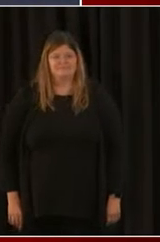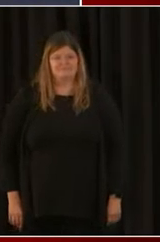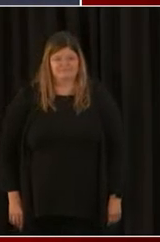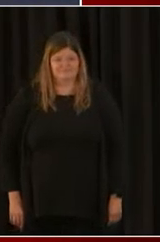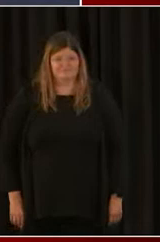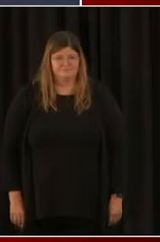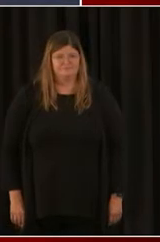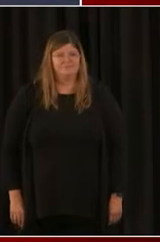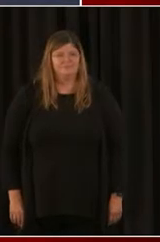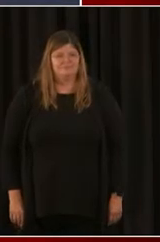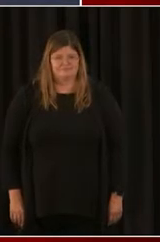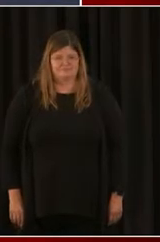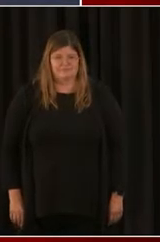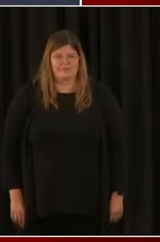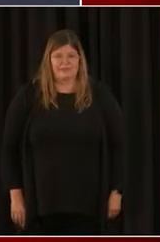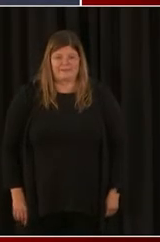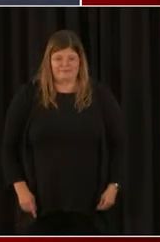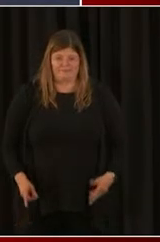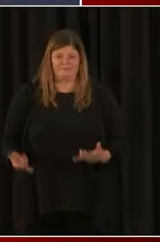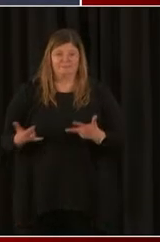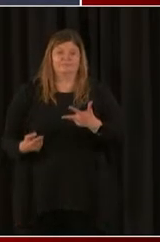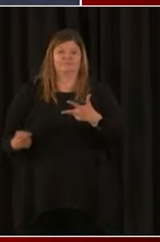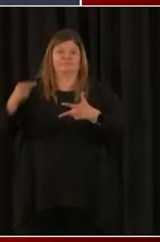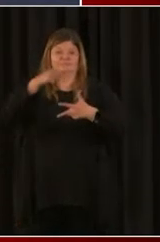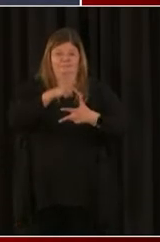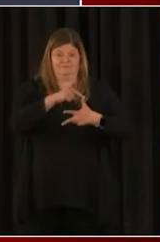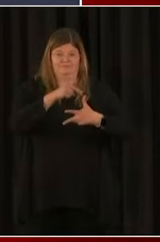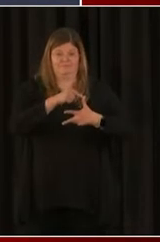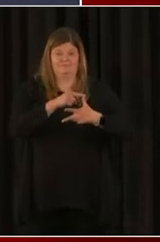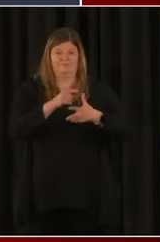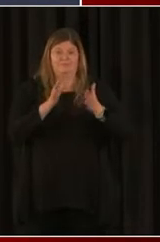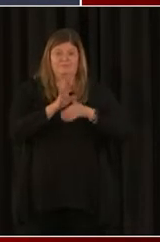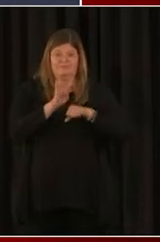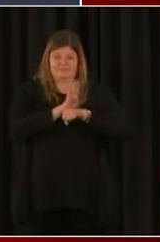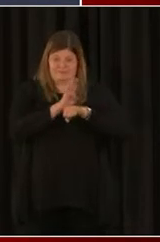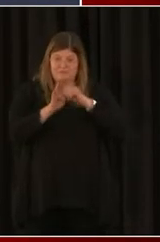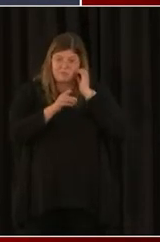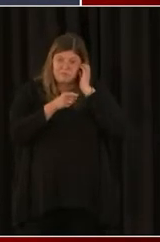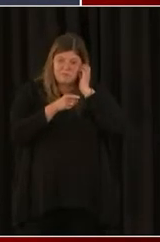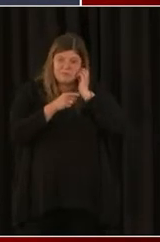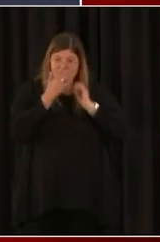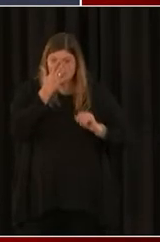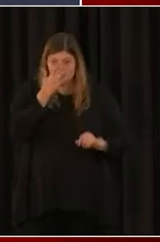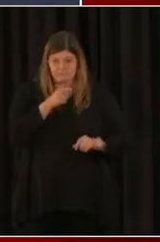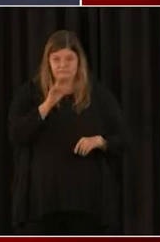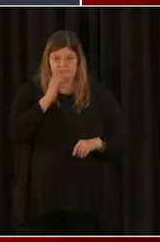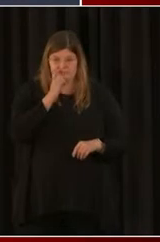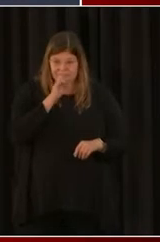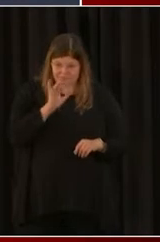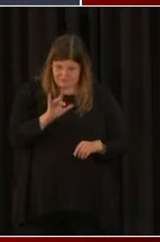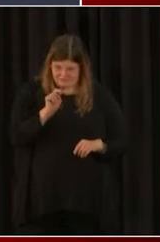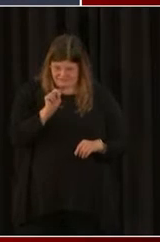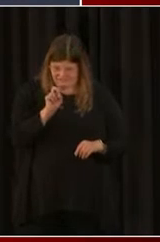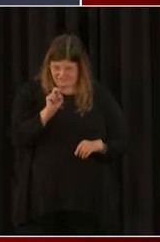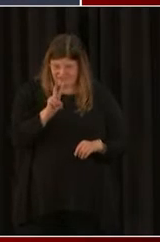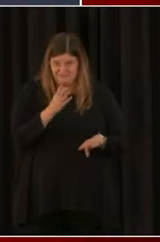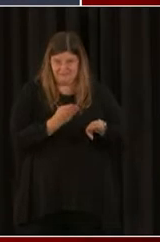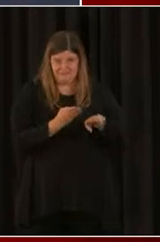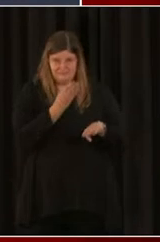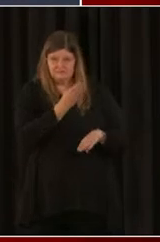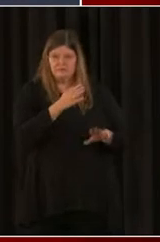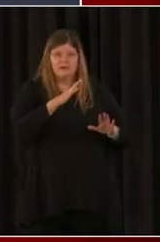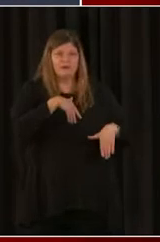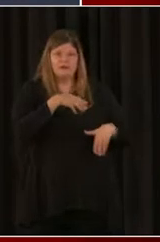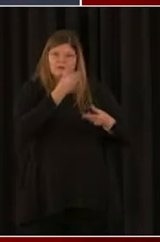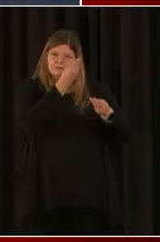We submitted our paperwork, I would say, mid-November. We have not been updated yet. The process